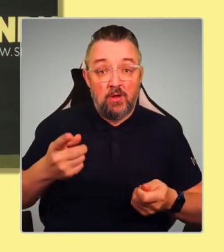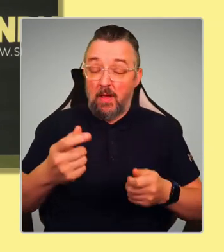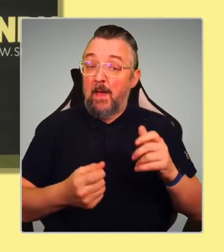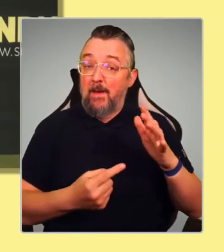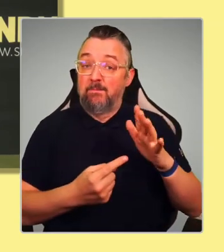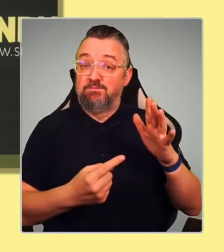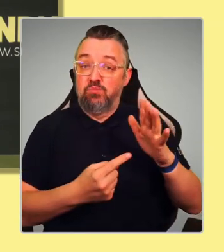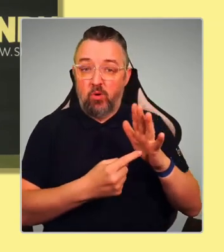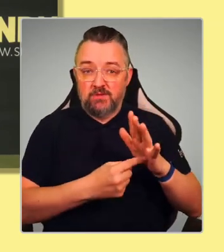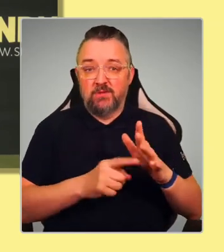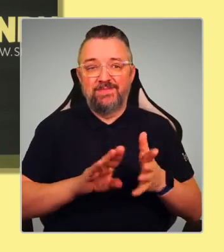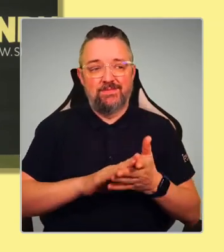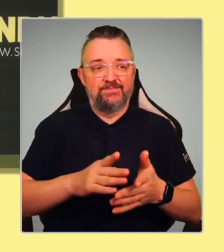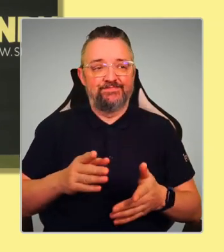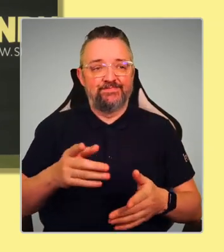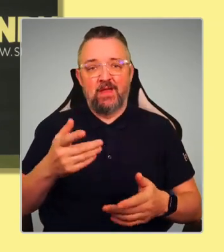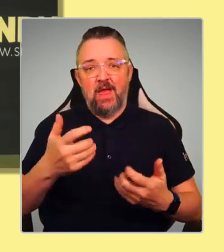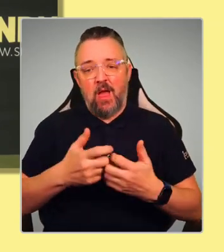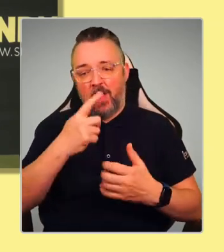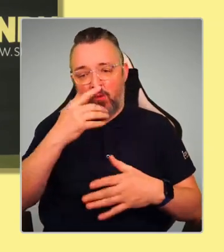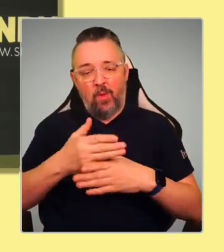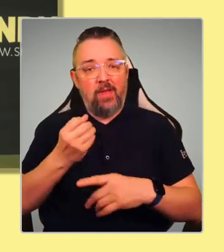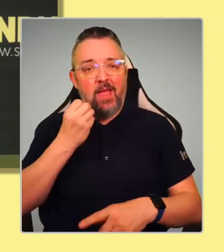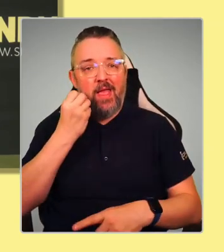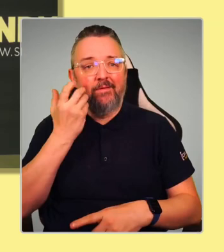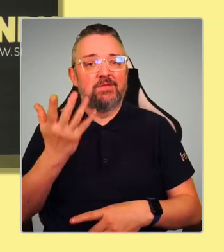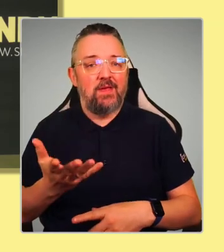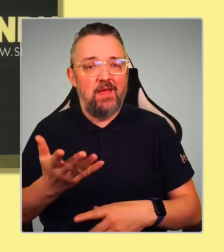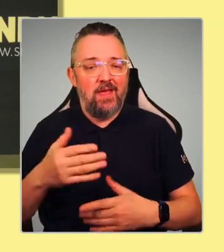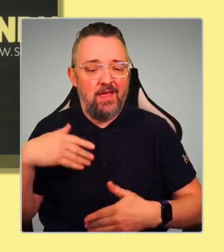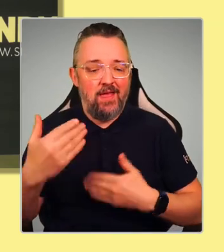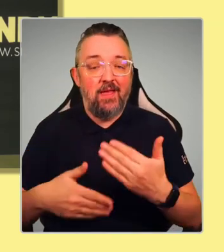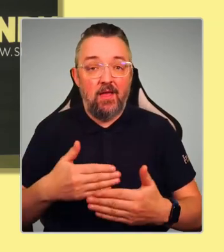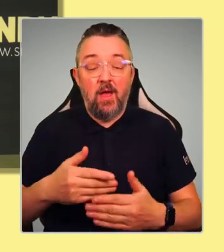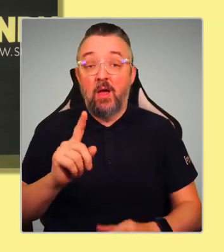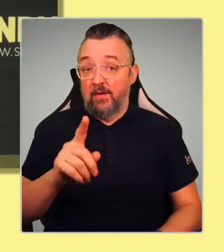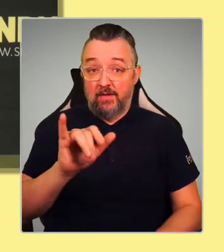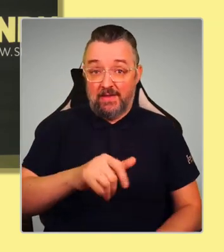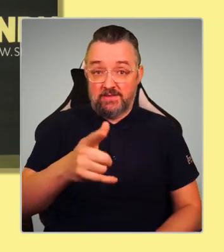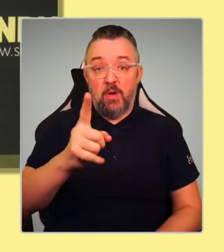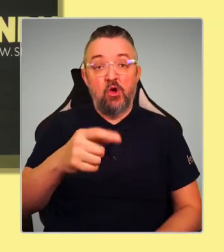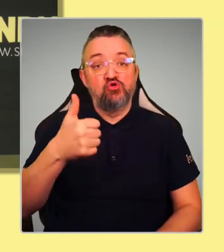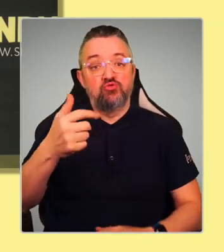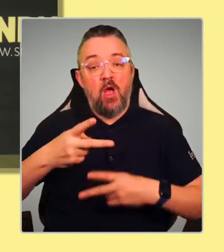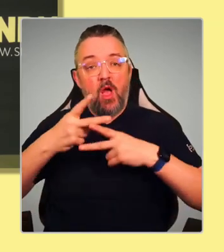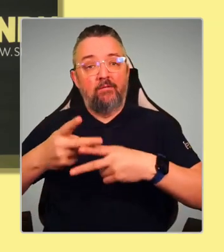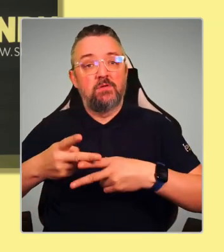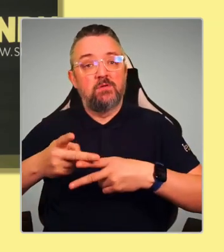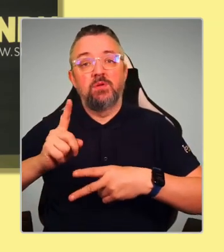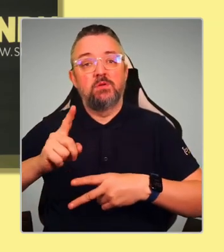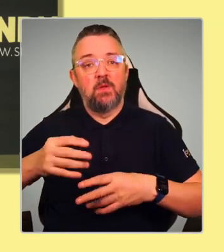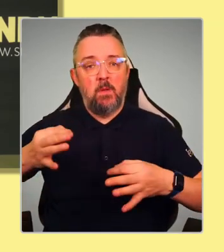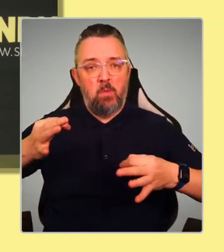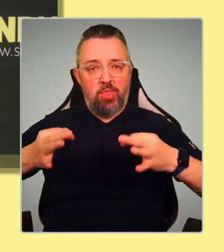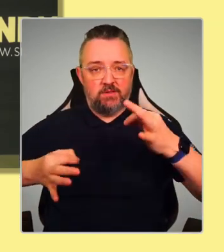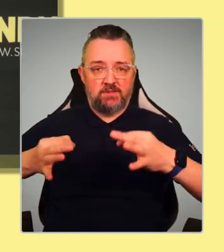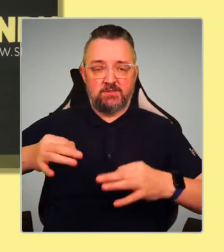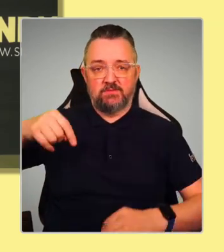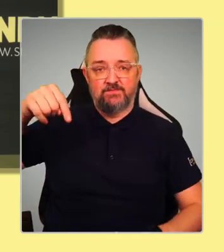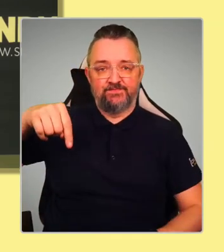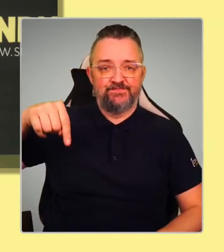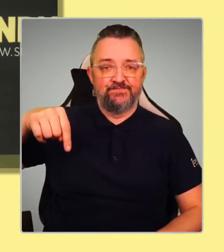day-to-day needs of people, as the previous questioner asked. Good governance is political. You know, when we meet the